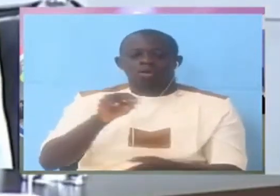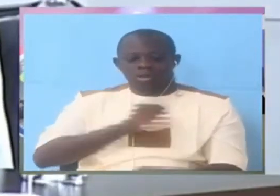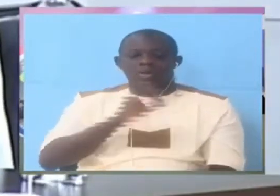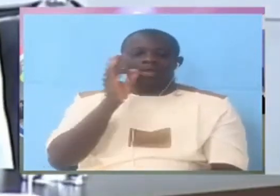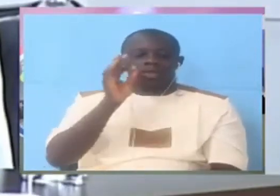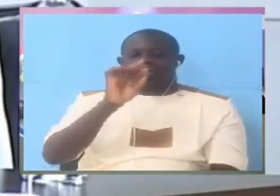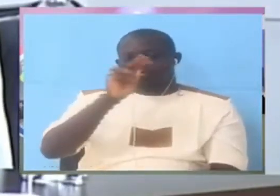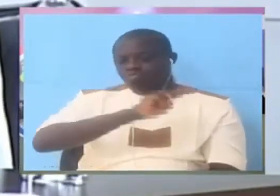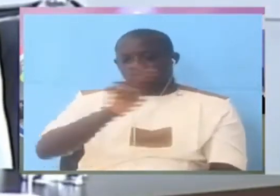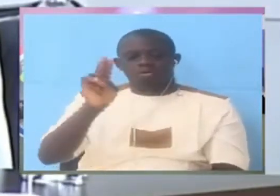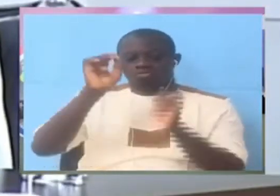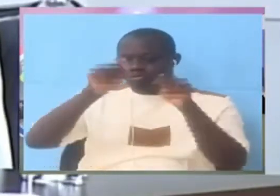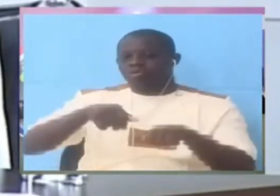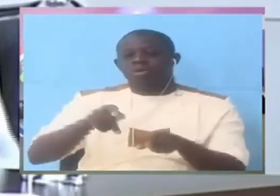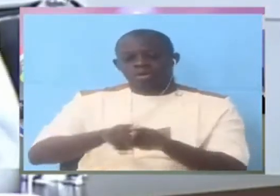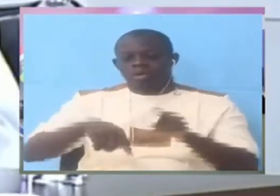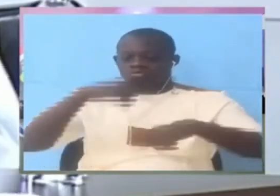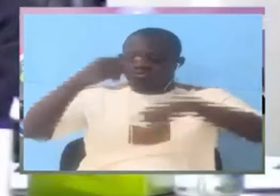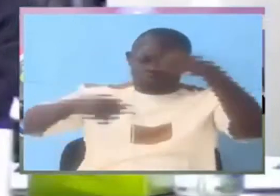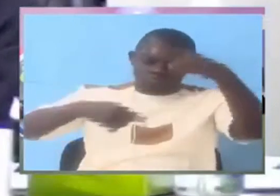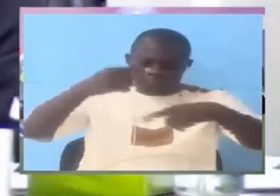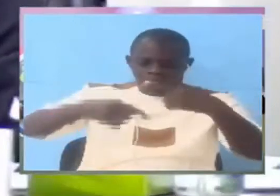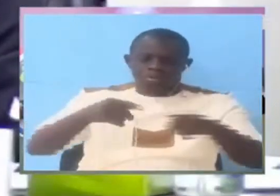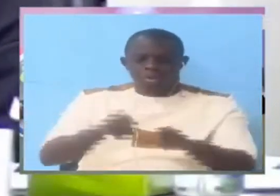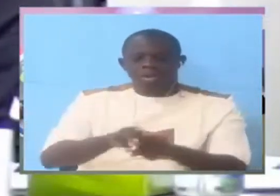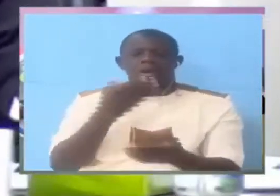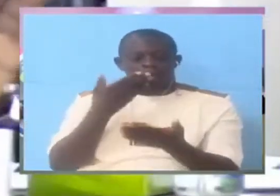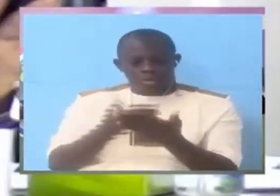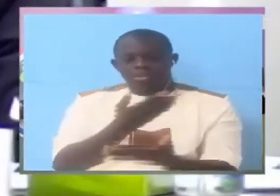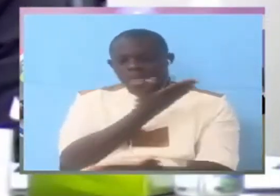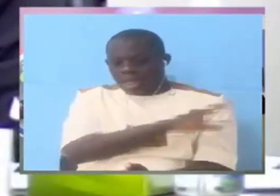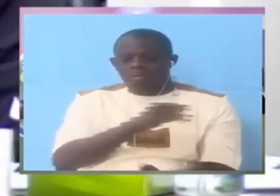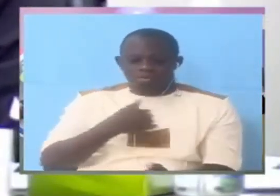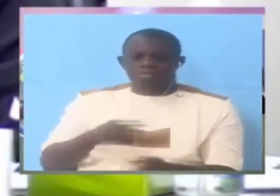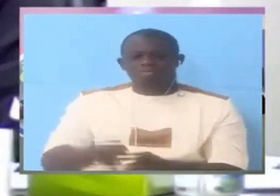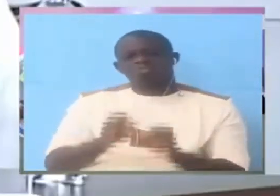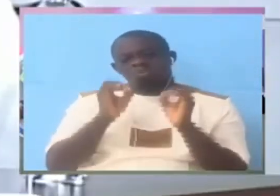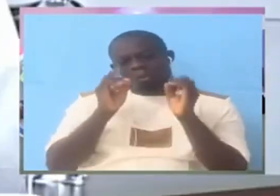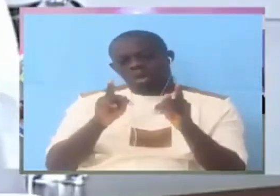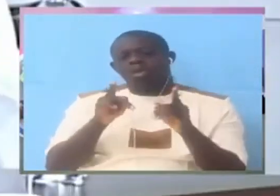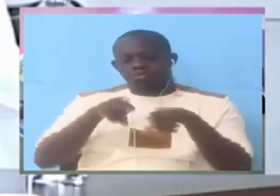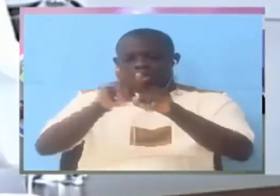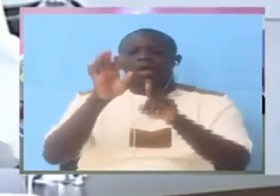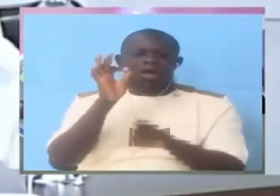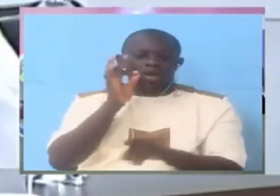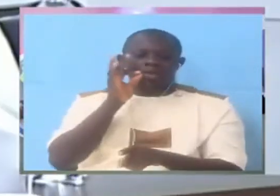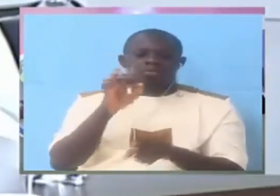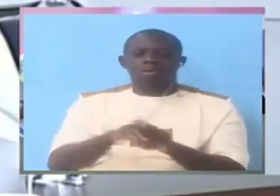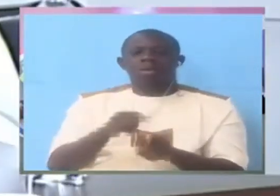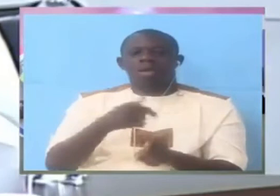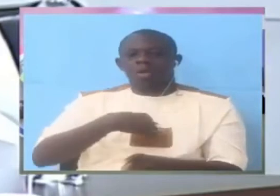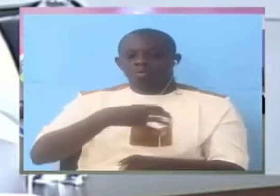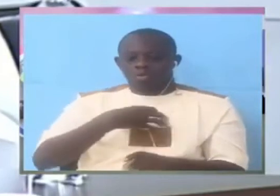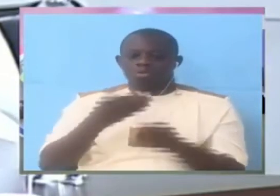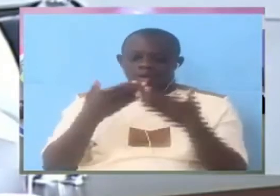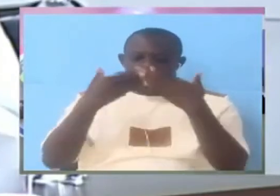Okay, then let's move on. Yes, it's not possible. Can you allow me? Can you allow me? I am satisfied with the answer. know you are satisfied but I just want to give